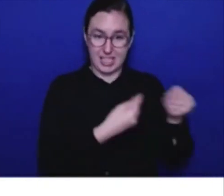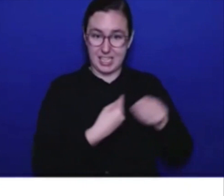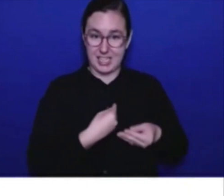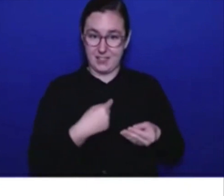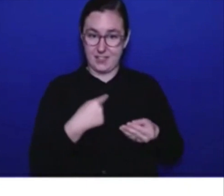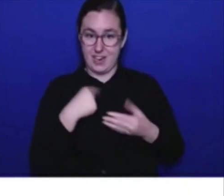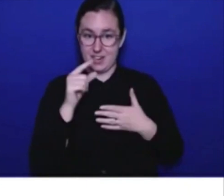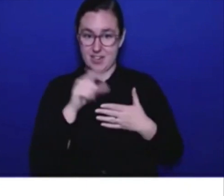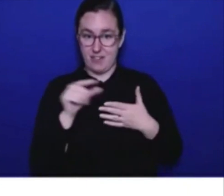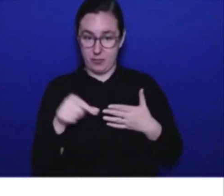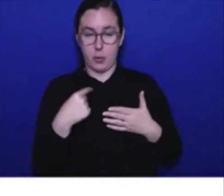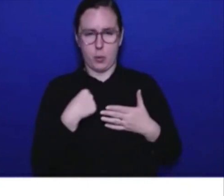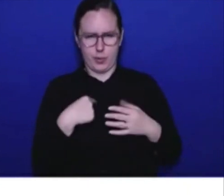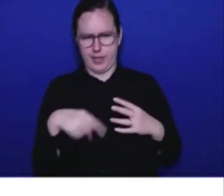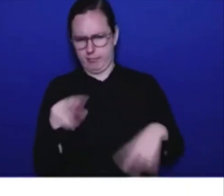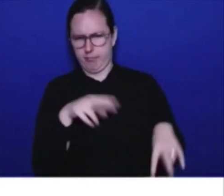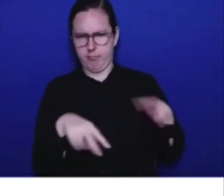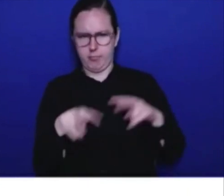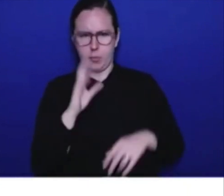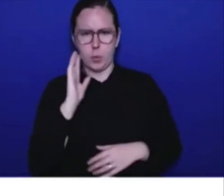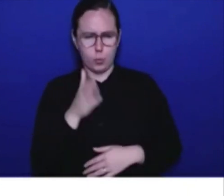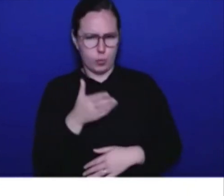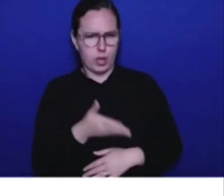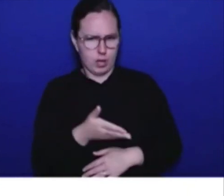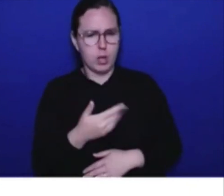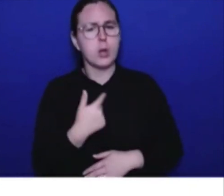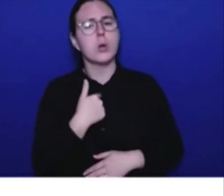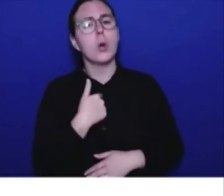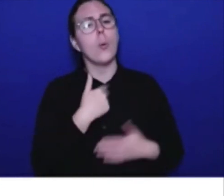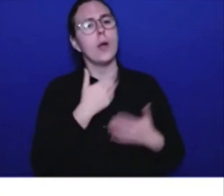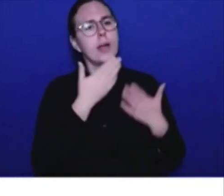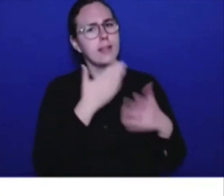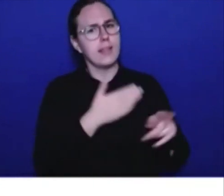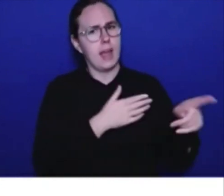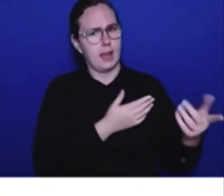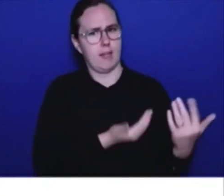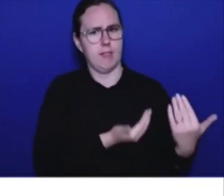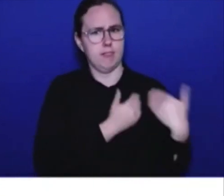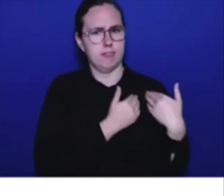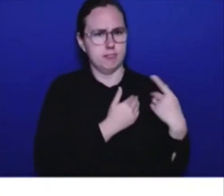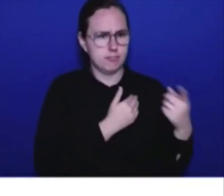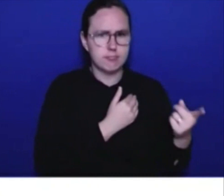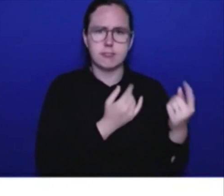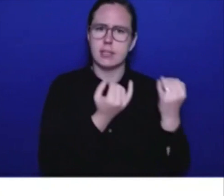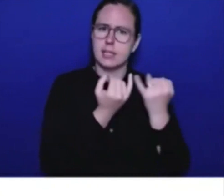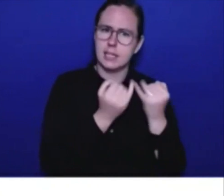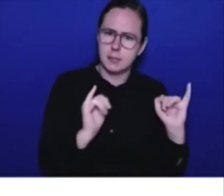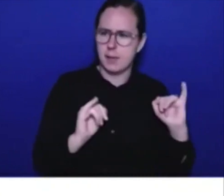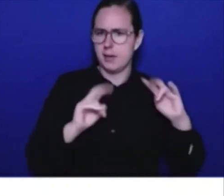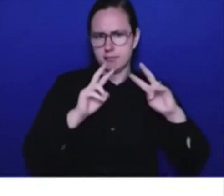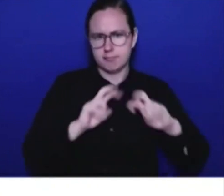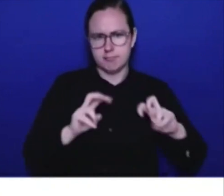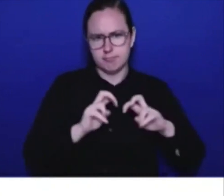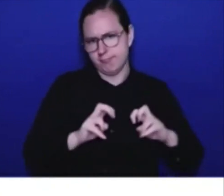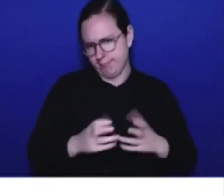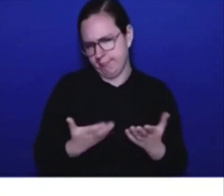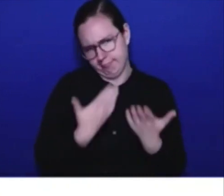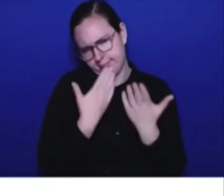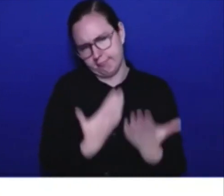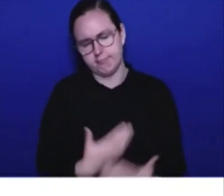in providing transparency and accountability for our Crown corporations to British Columbians. Vaughn, do you have a follow-up?